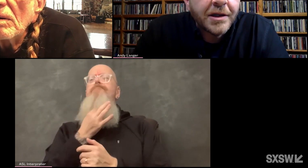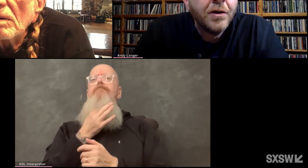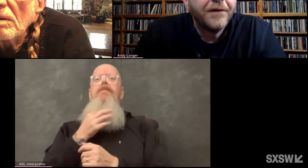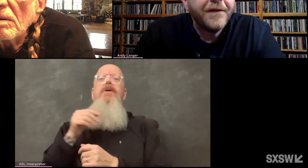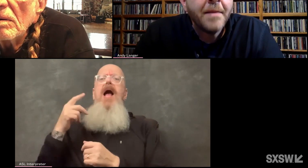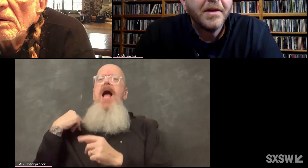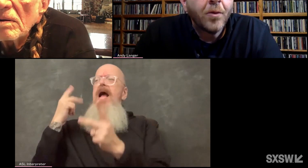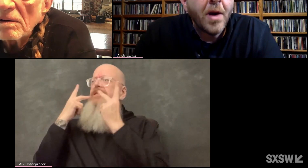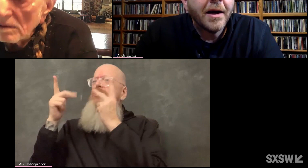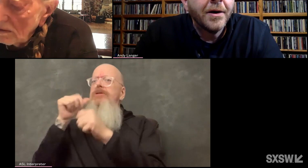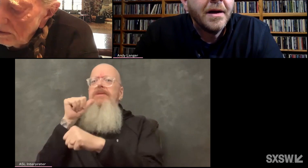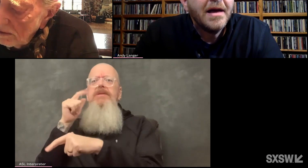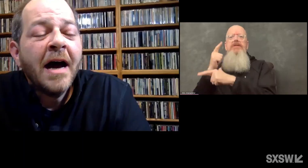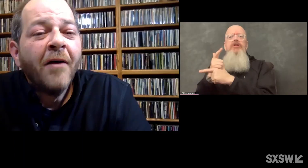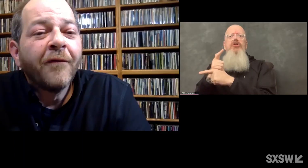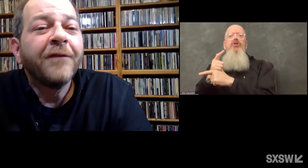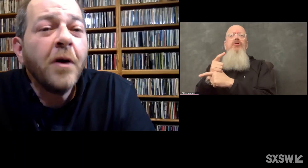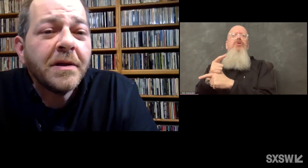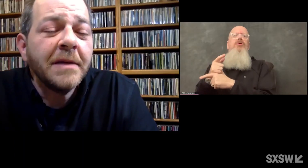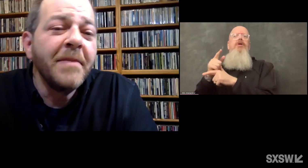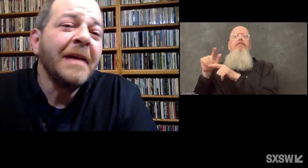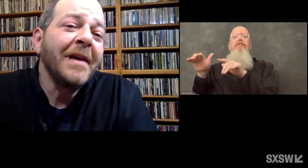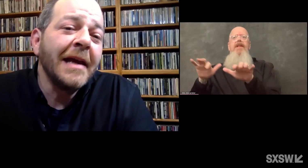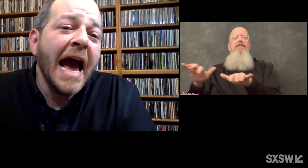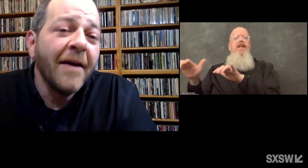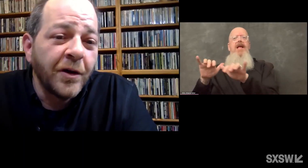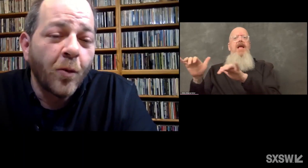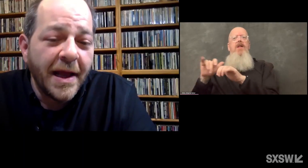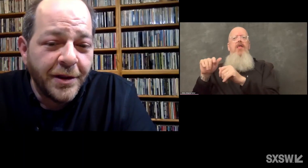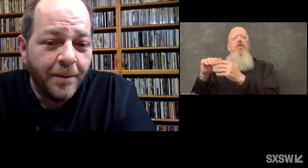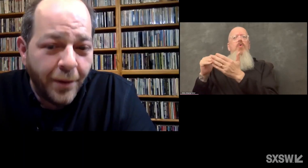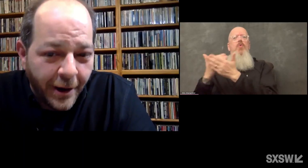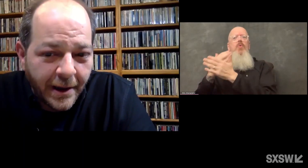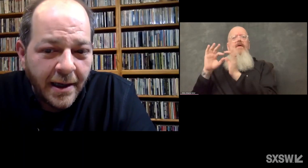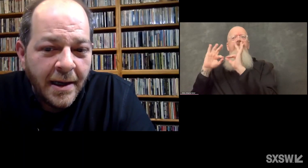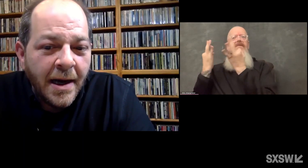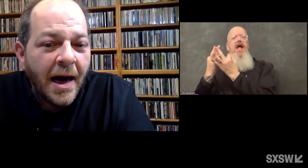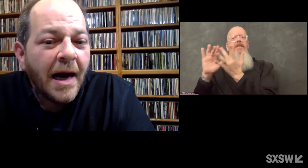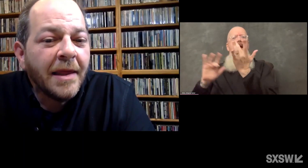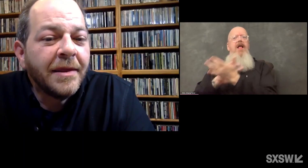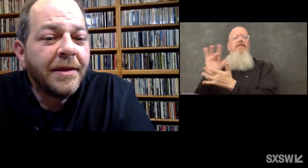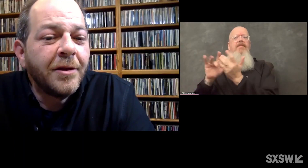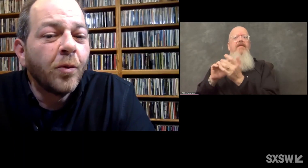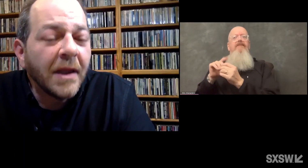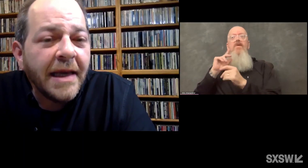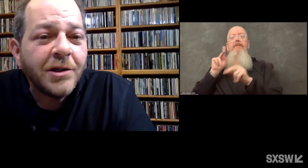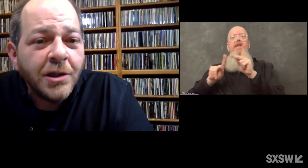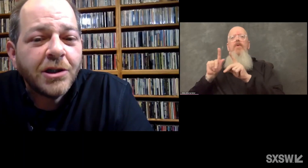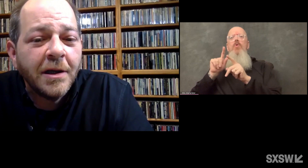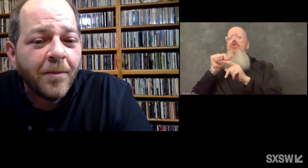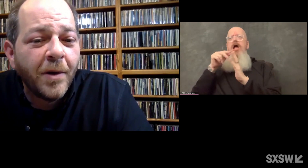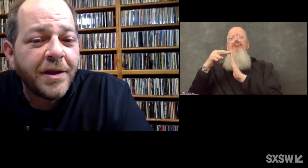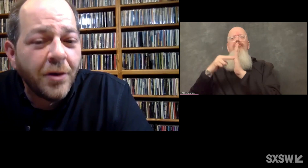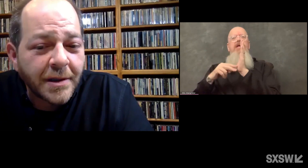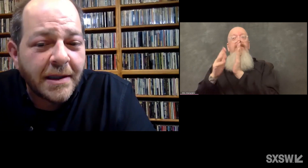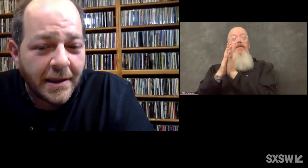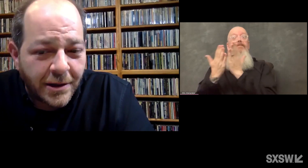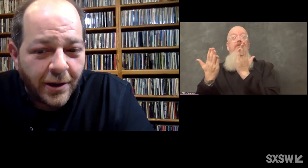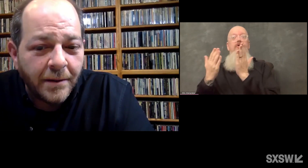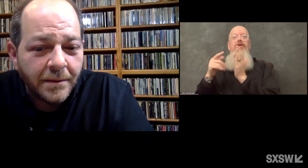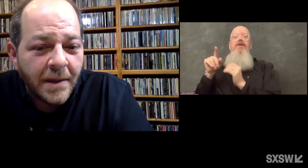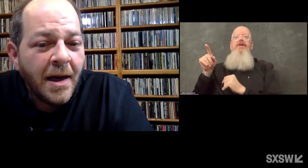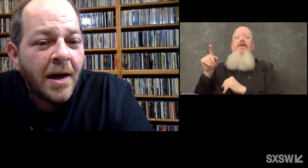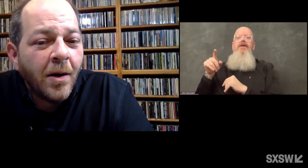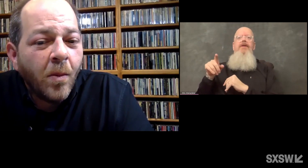new family record. For folks that maybe haven't read the book, the relationship with your